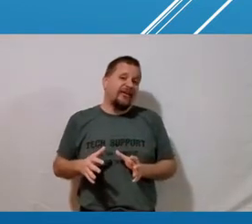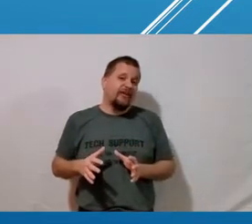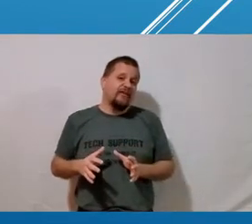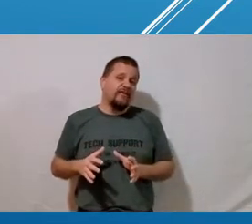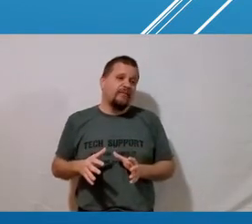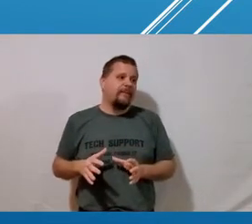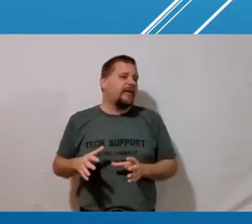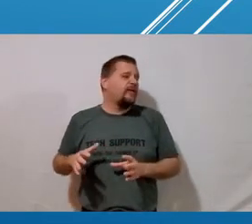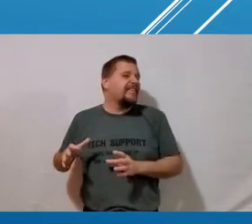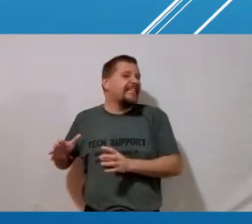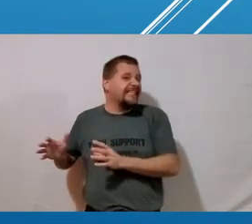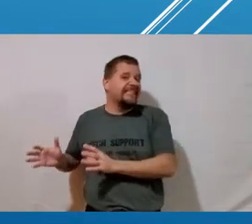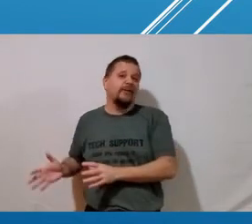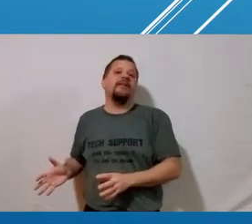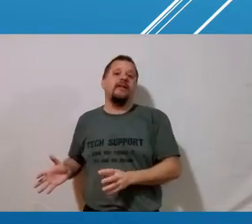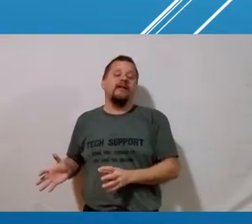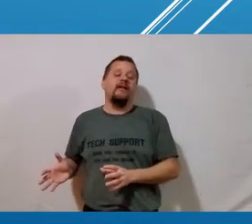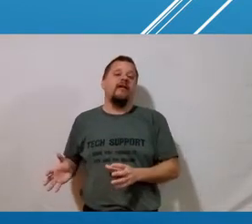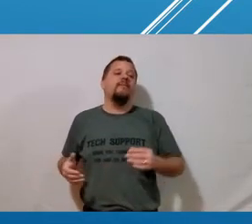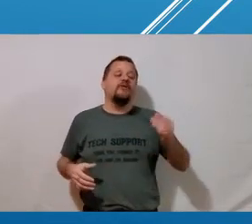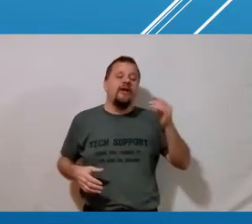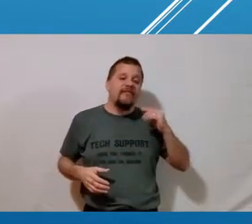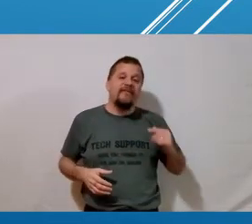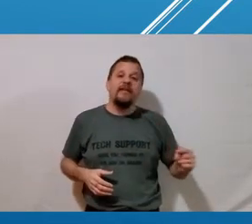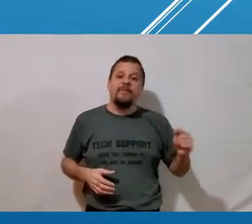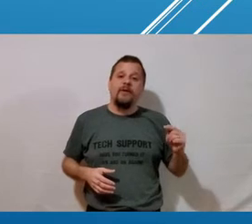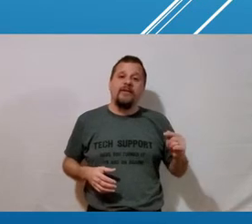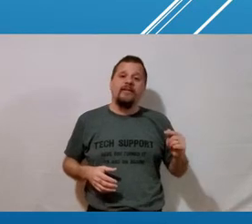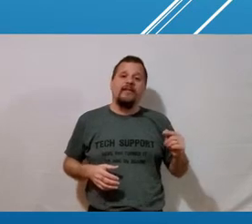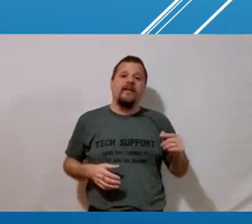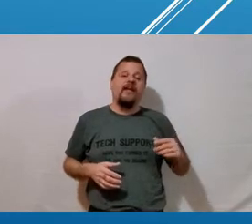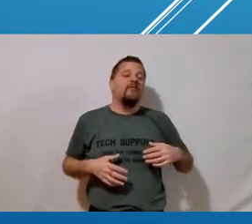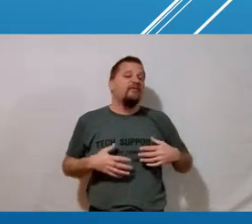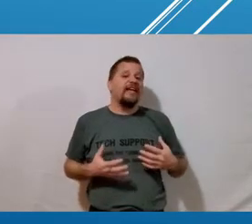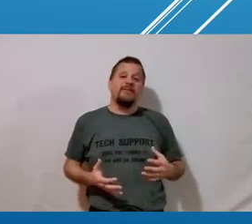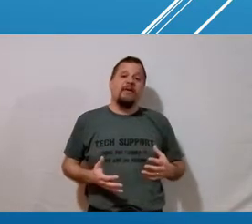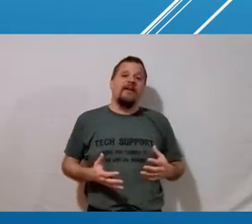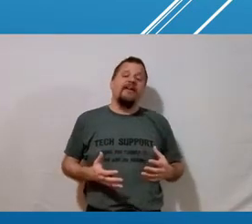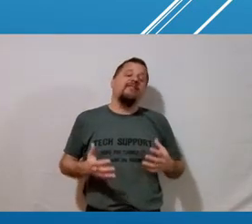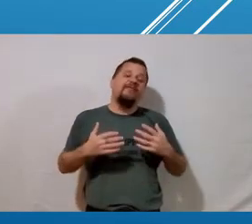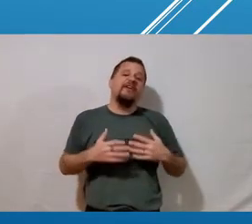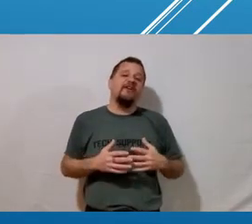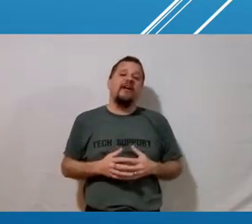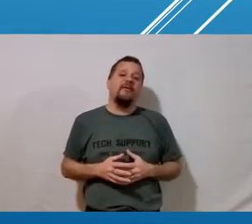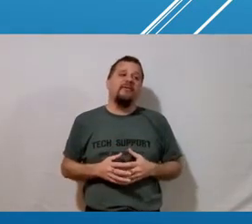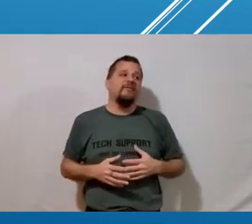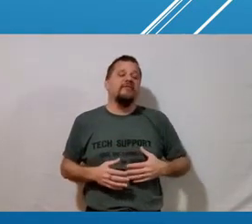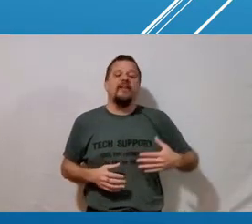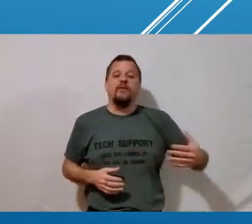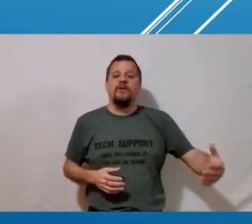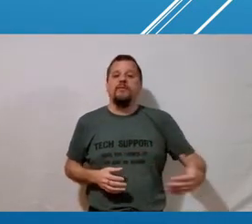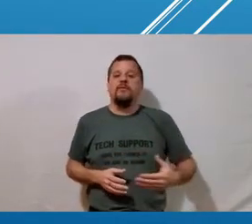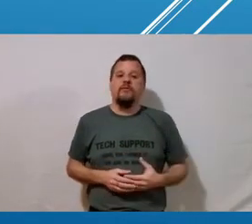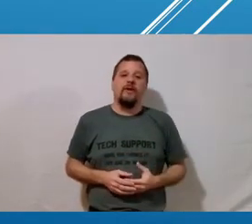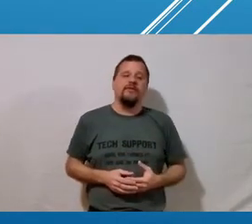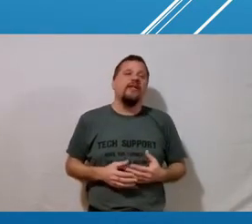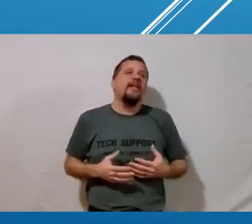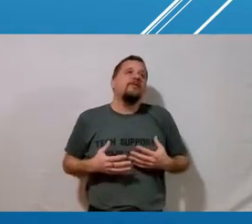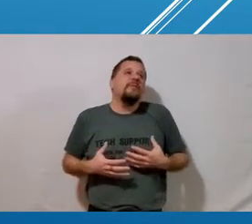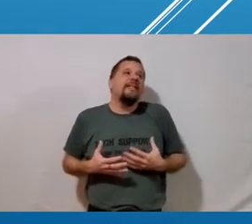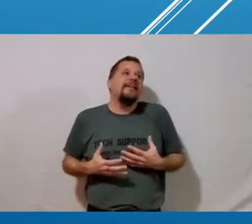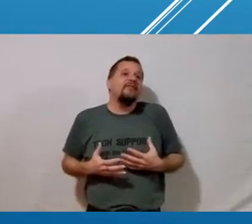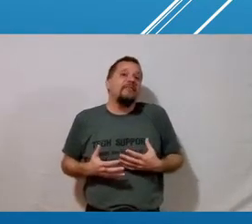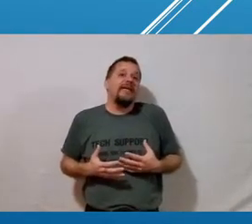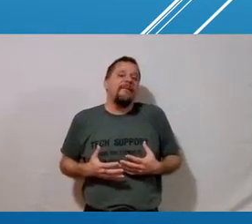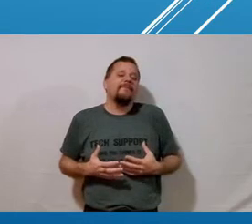need to deal with that later maybe i don't even need to deal with it at all but you have to think about it and reflect upon it and figure it out in order to move